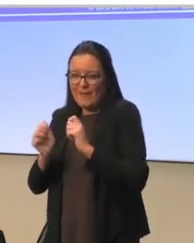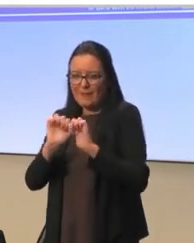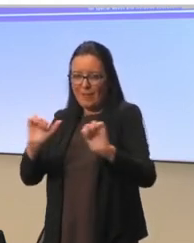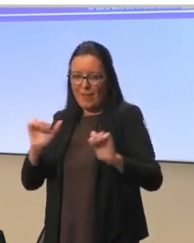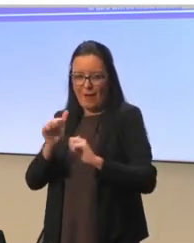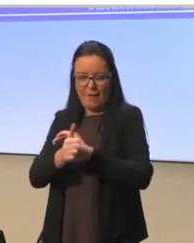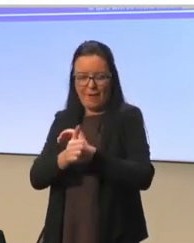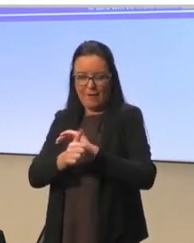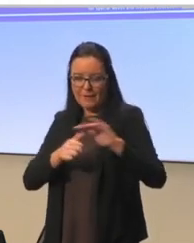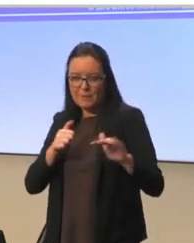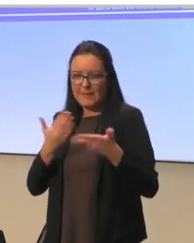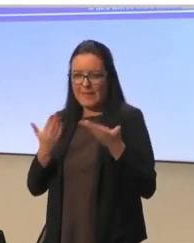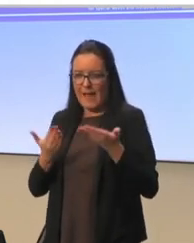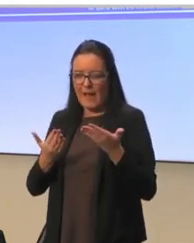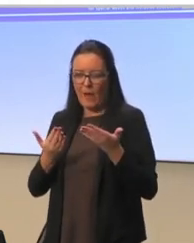and to cooperate.